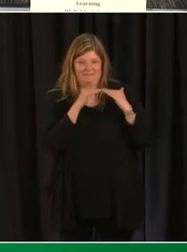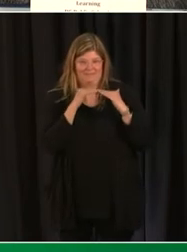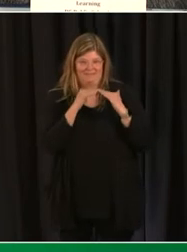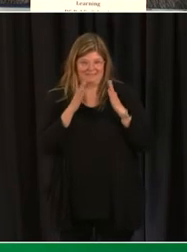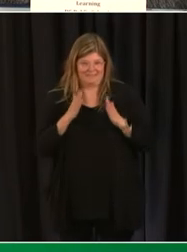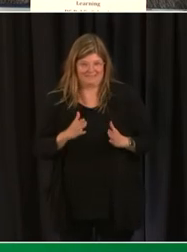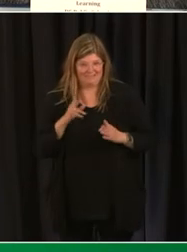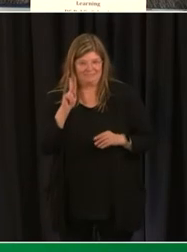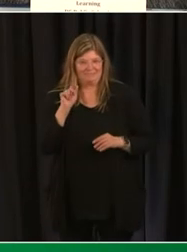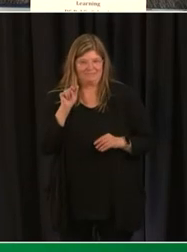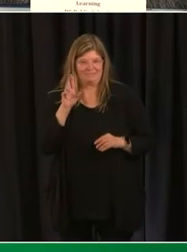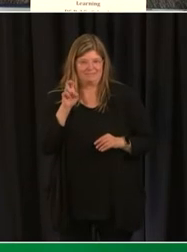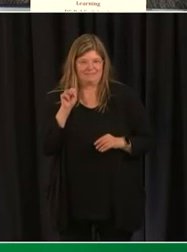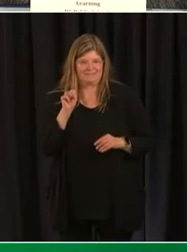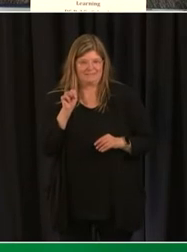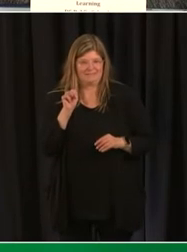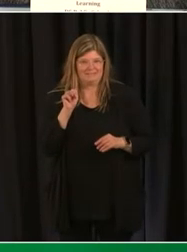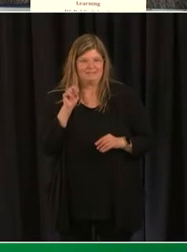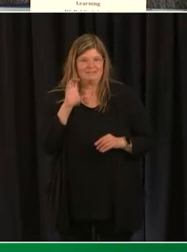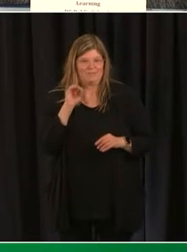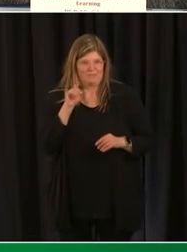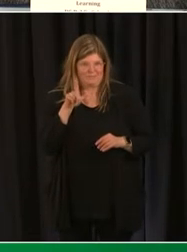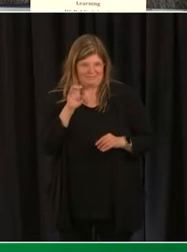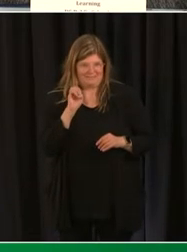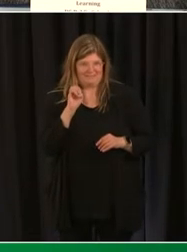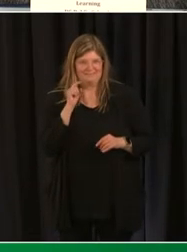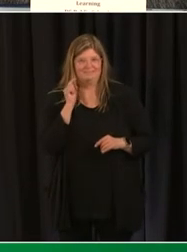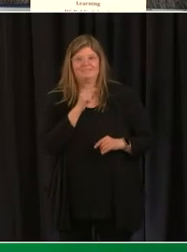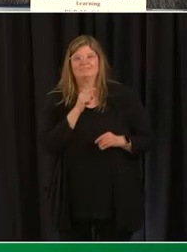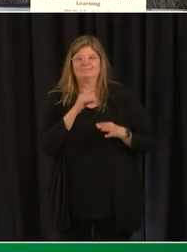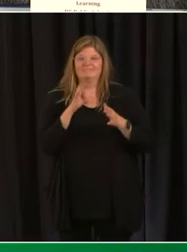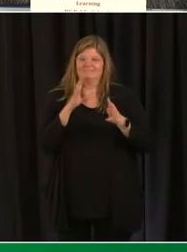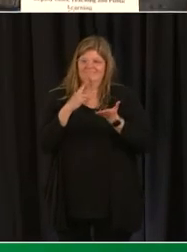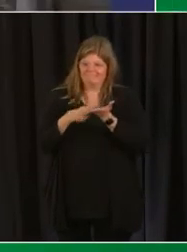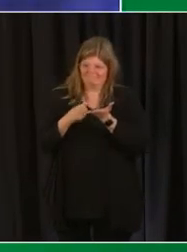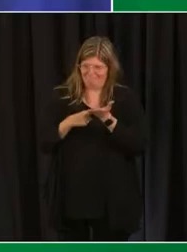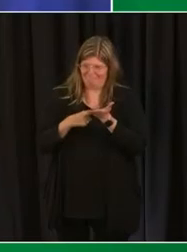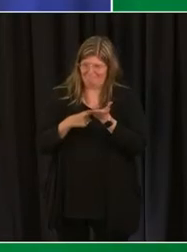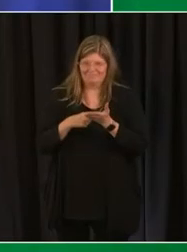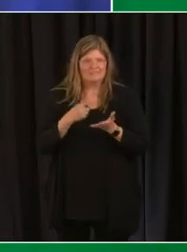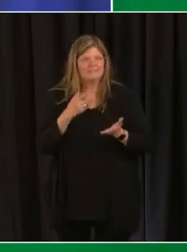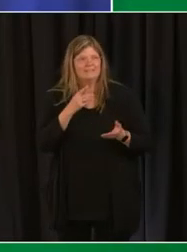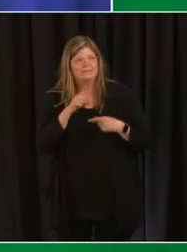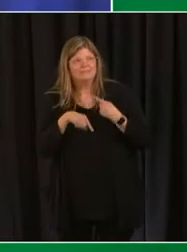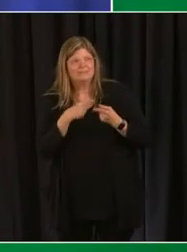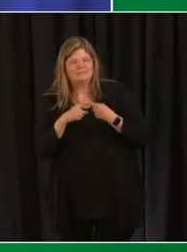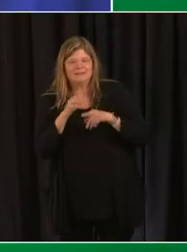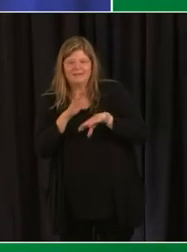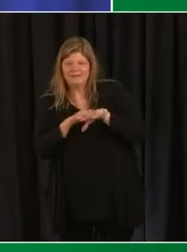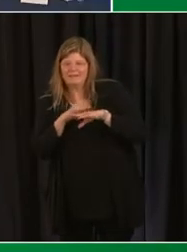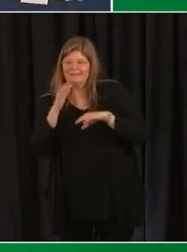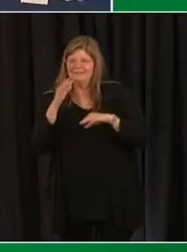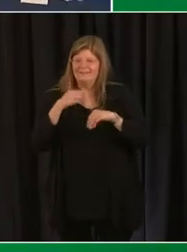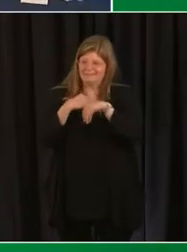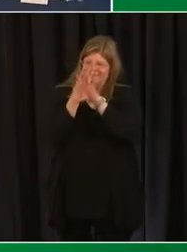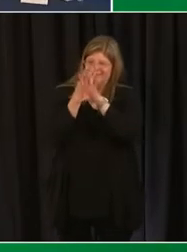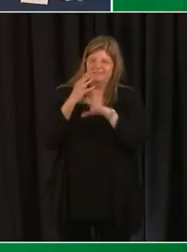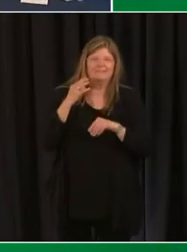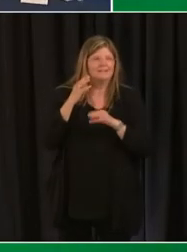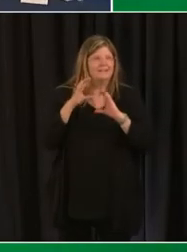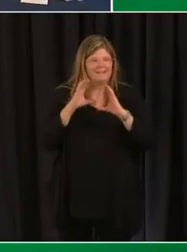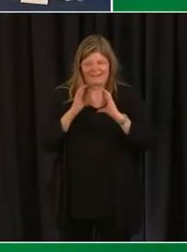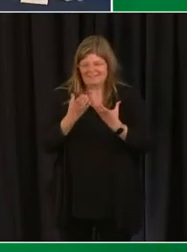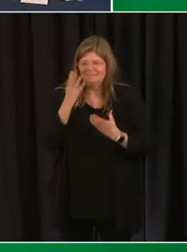who's going to share some more context around some of the virtual learning experiences thank you